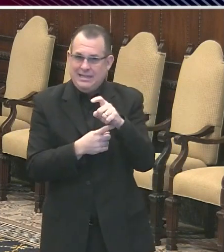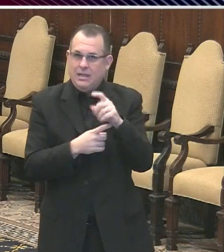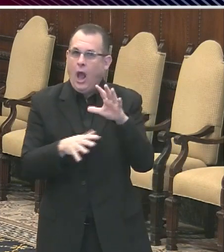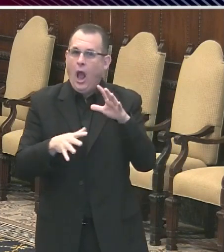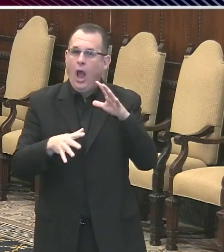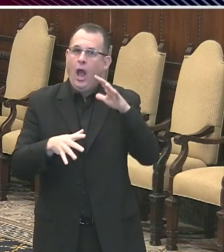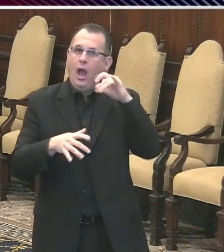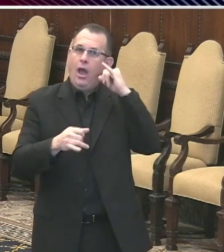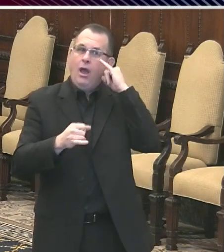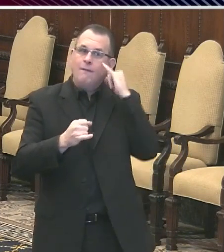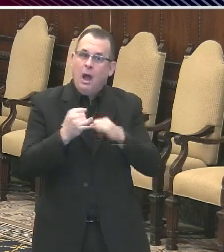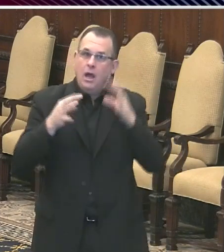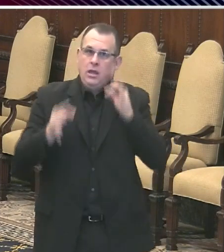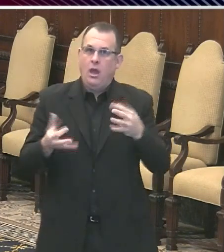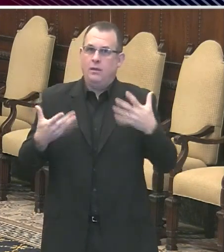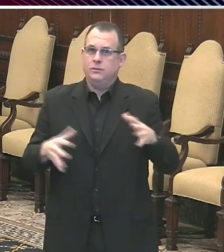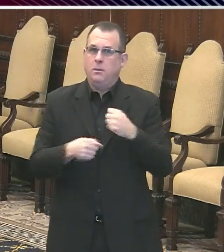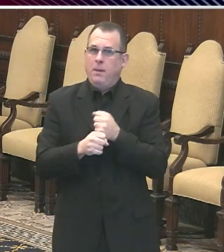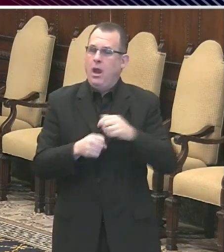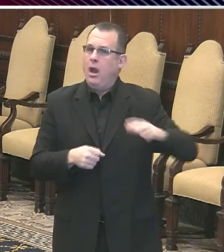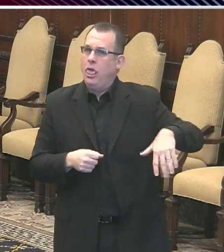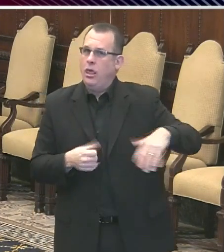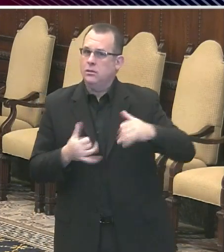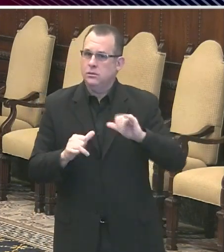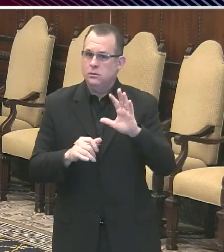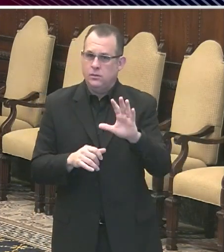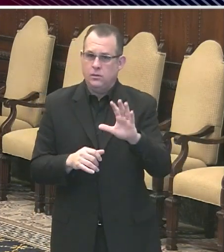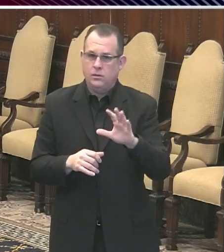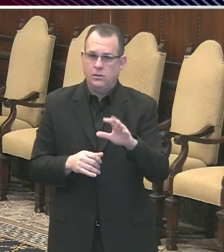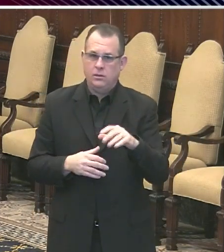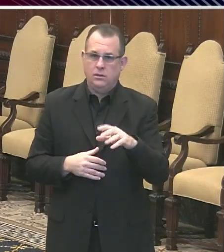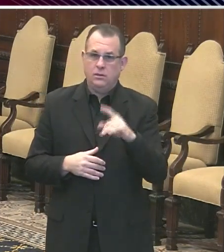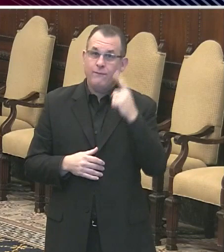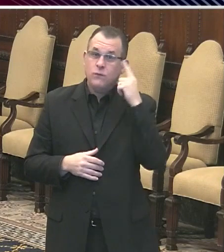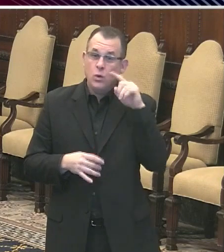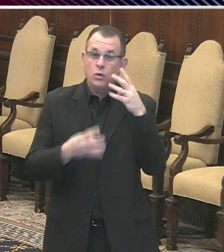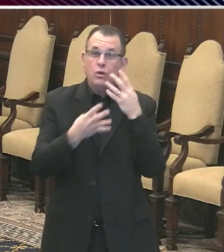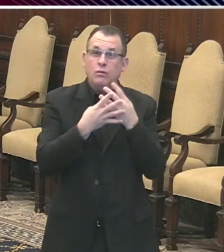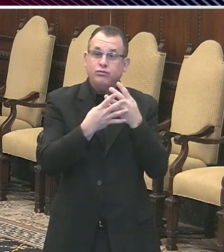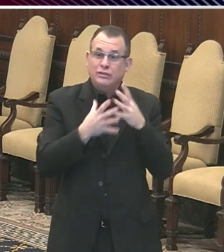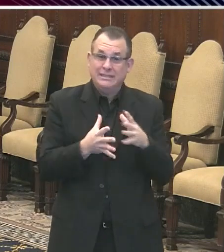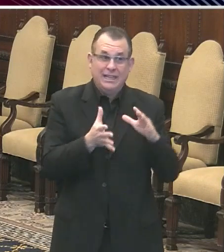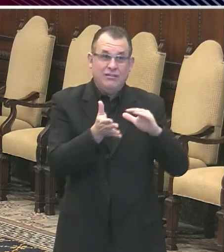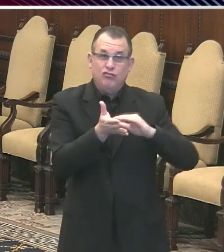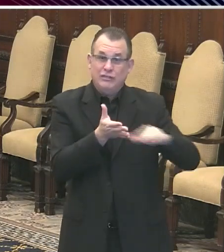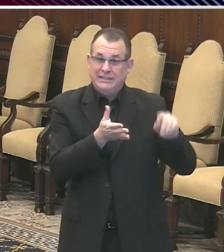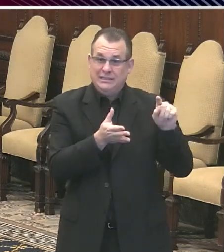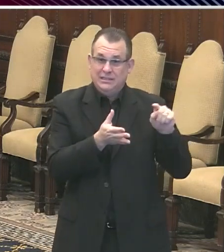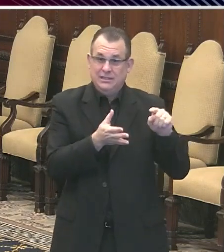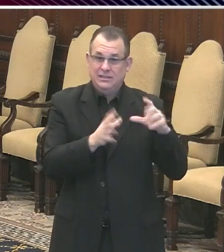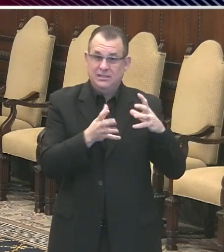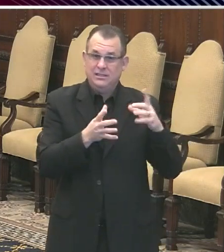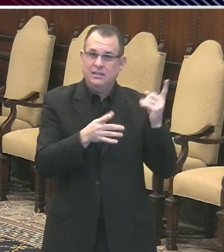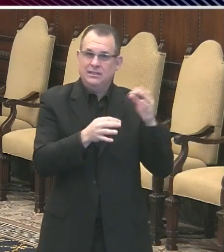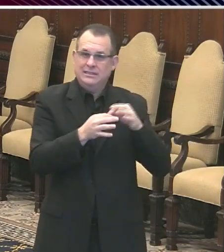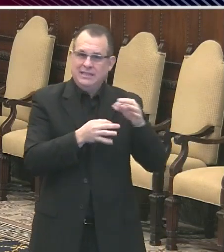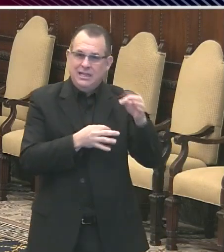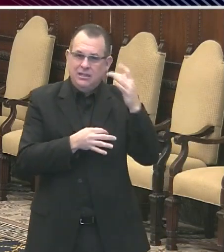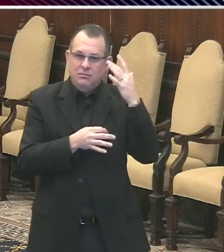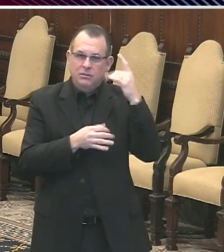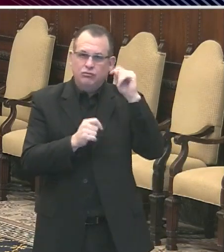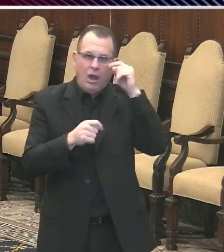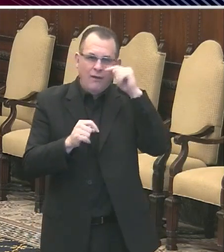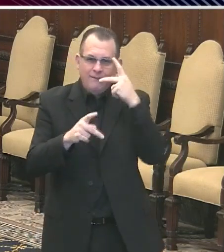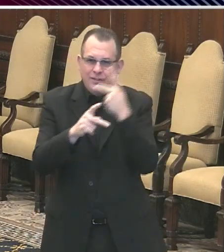implementation has really been a wrap around services. There's a final walkthrough today, so we expect that to be